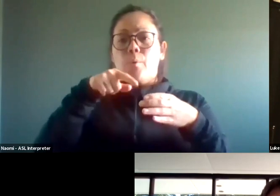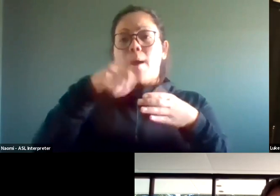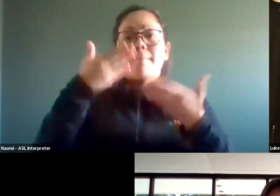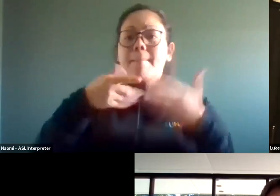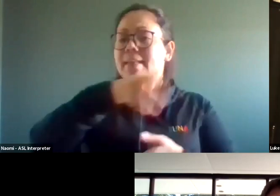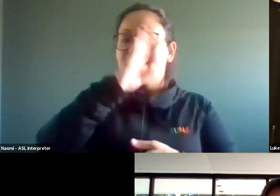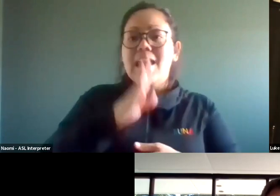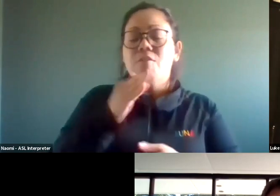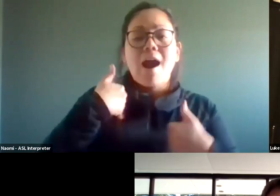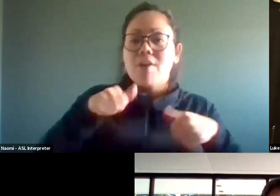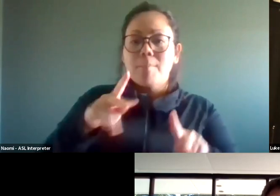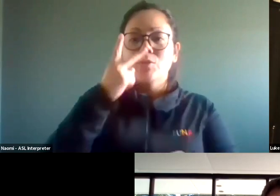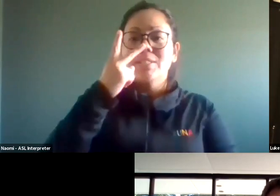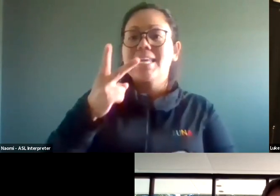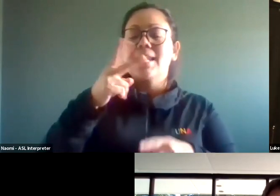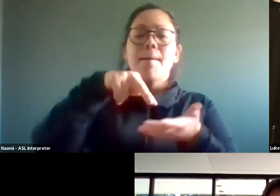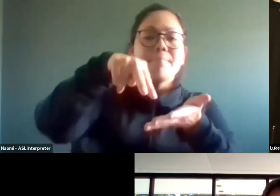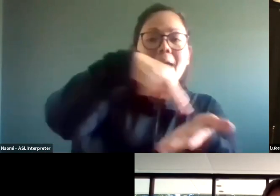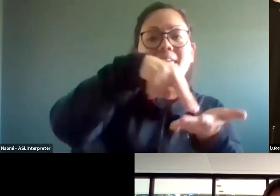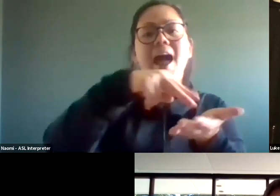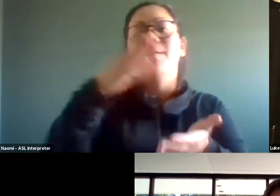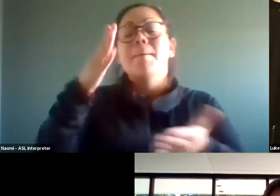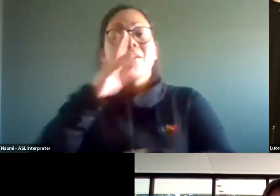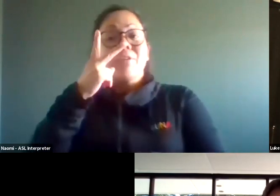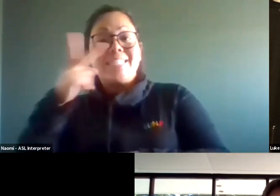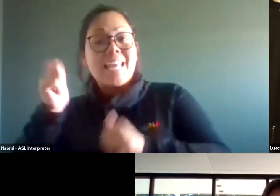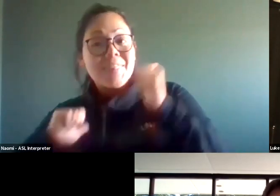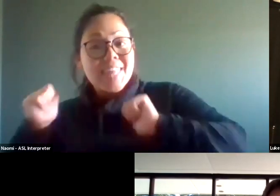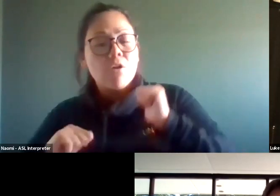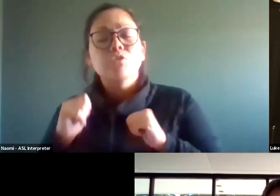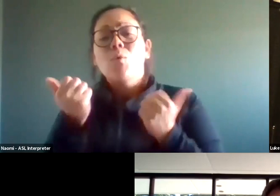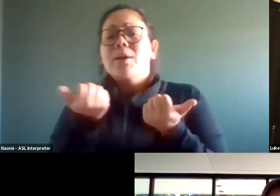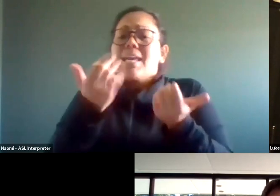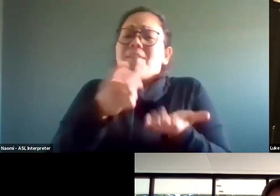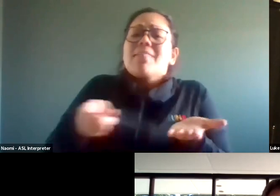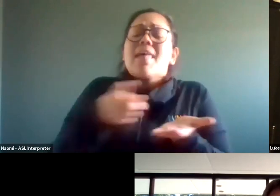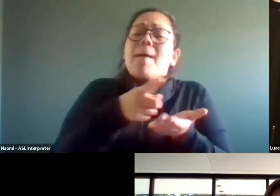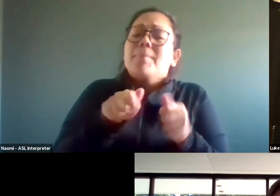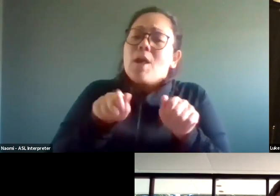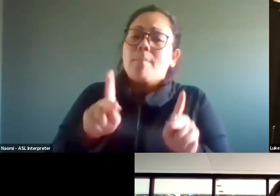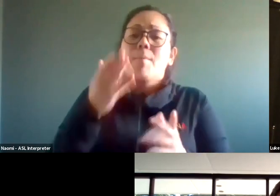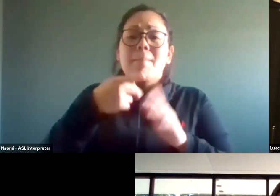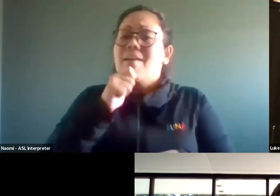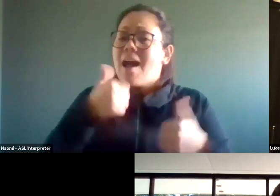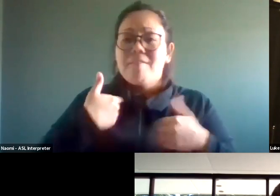show, may never have seen a full theater show. Um, so, so giving them an opportunity that they may not have had